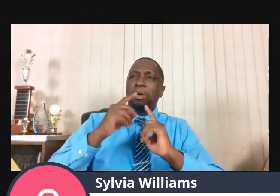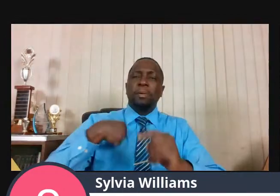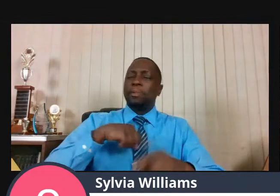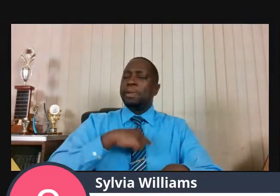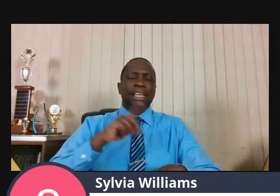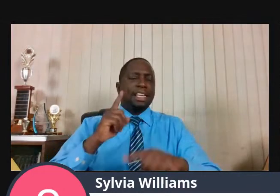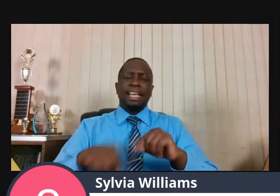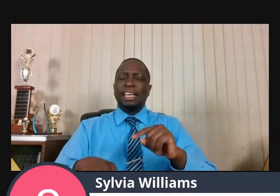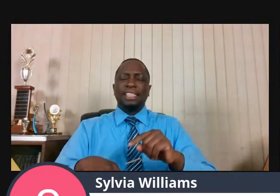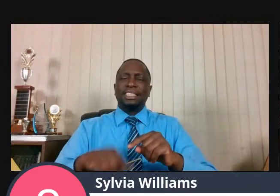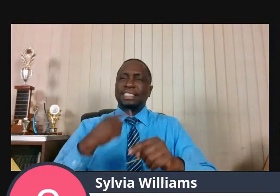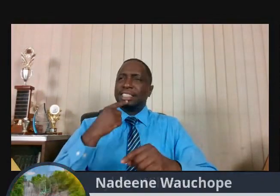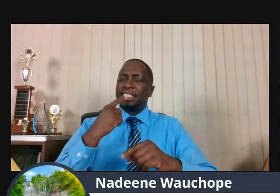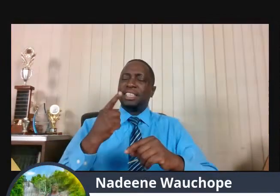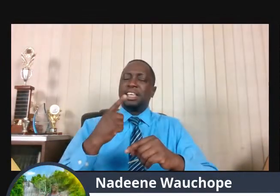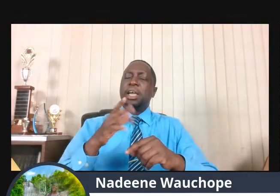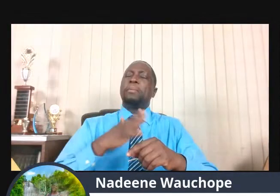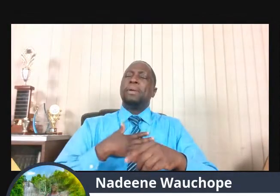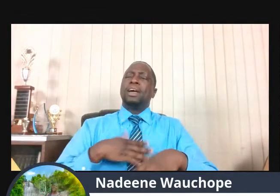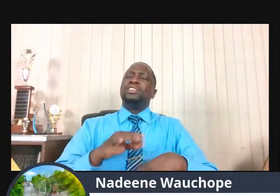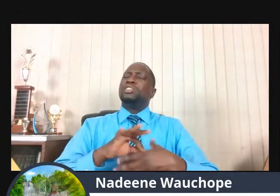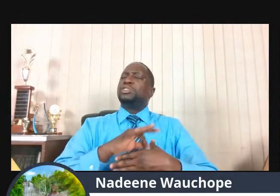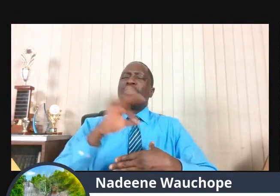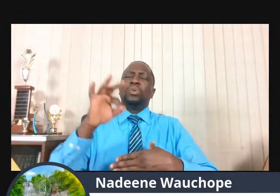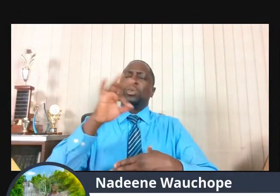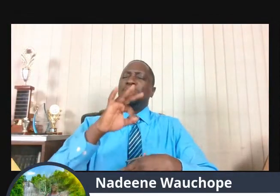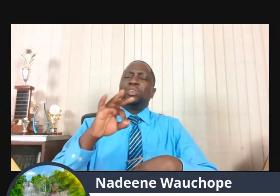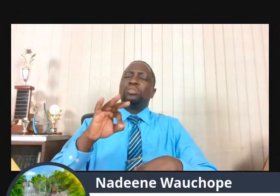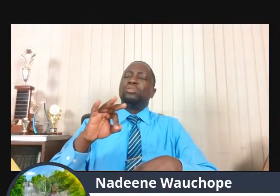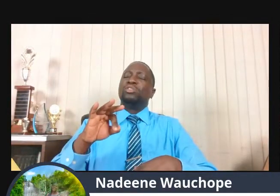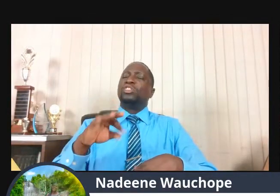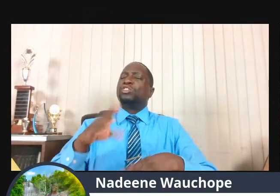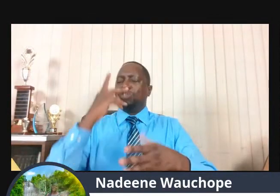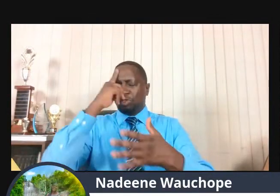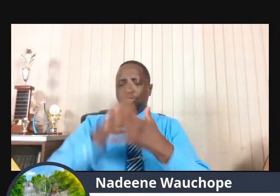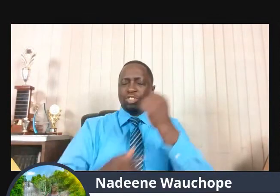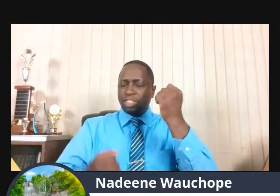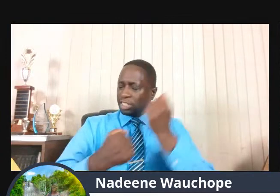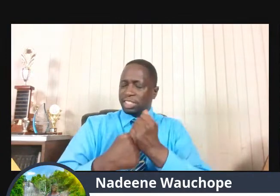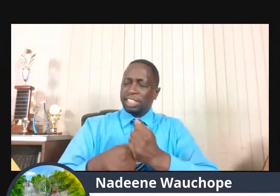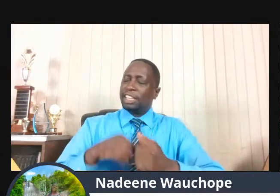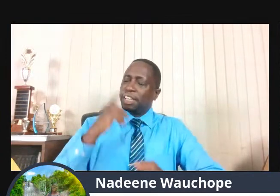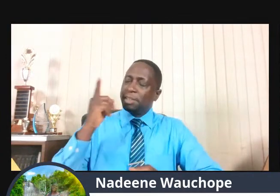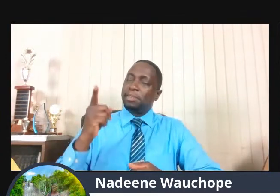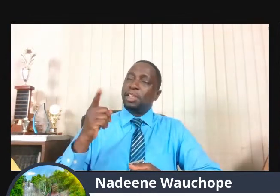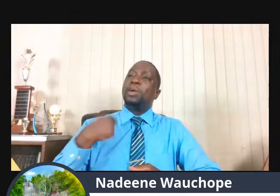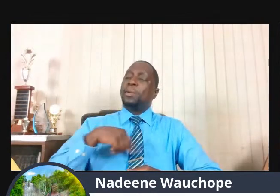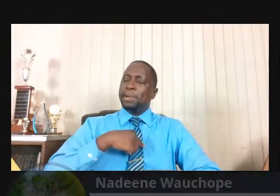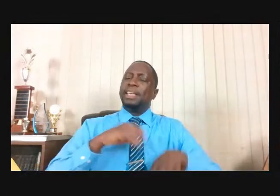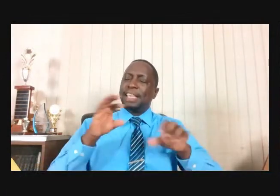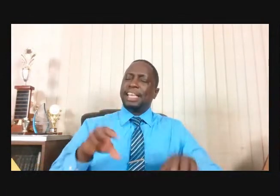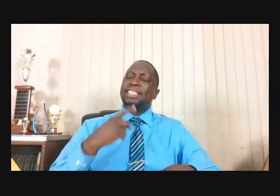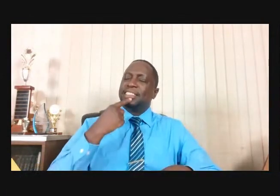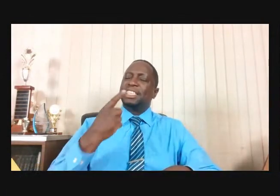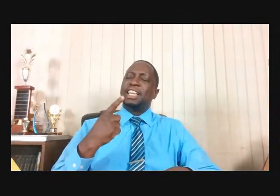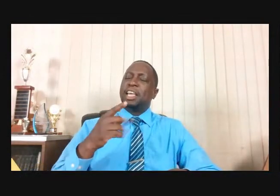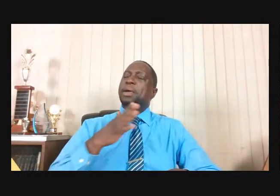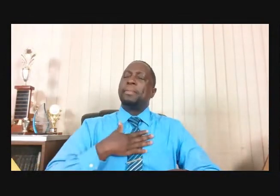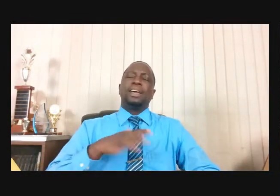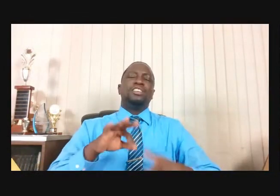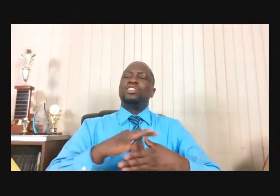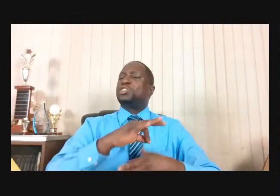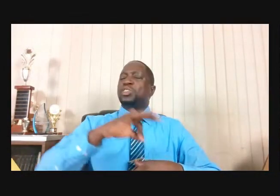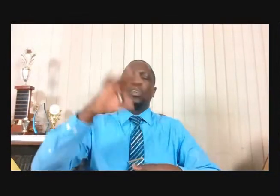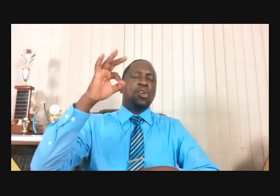my soul doth trust in him. In times of joy, we can say, my soul will